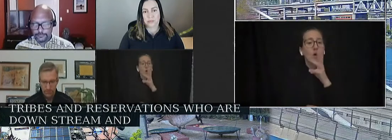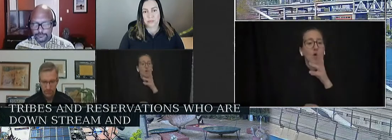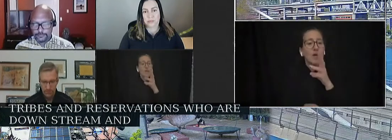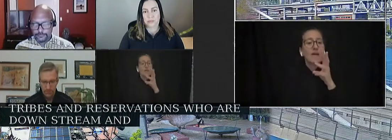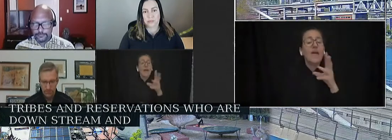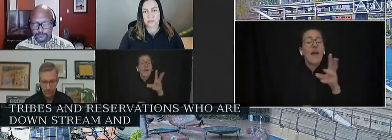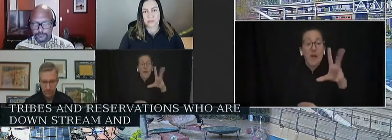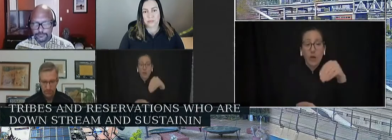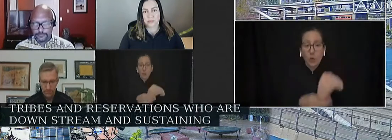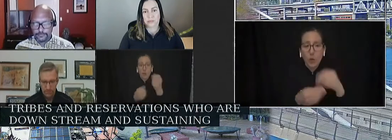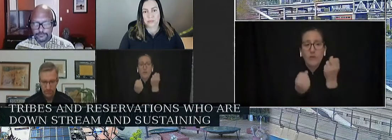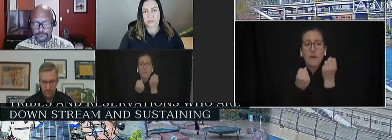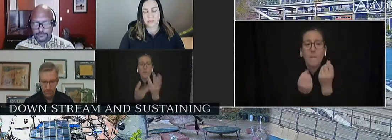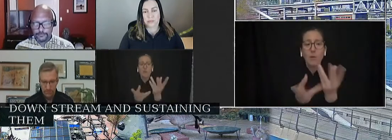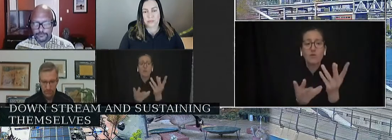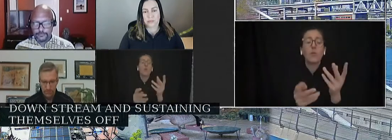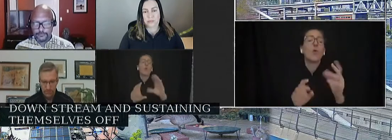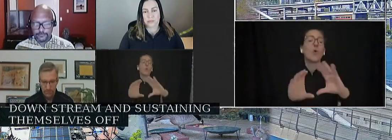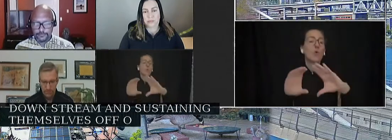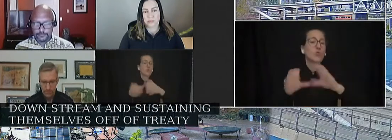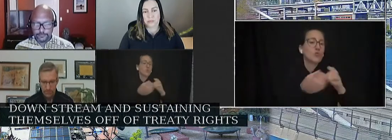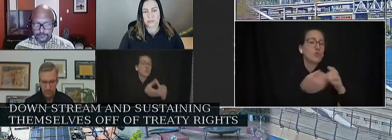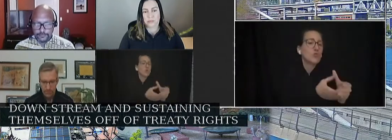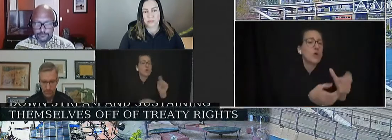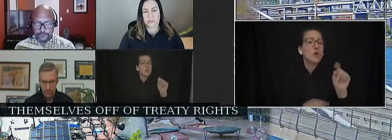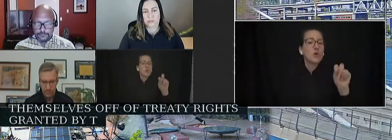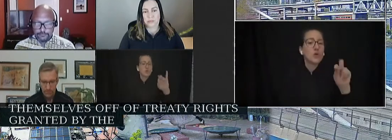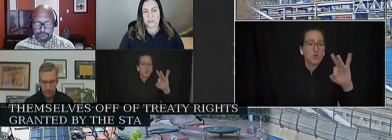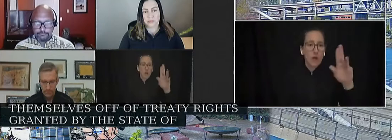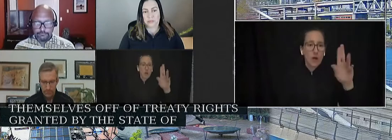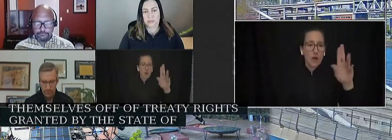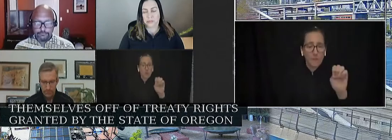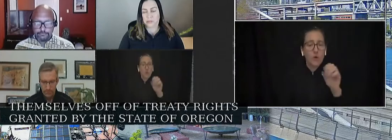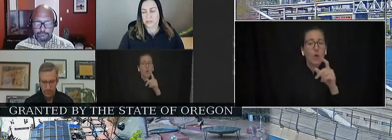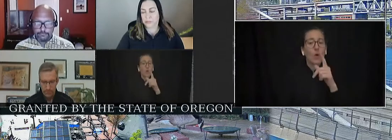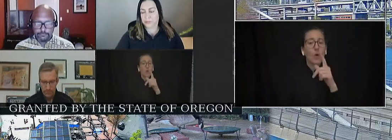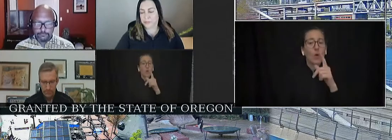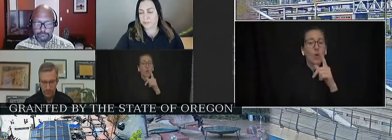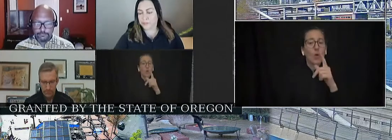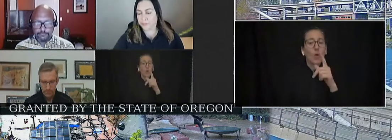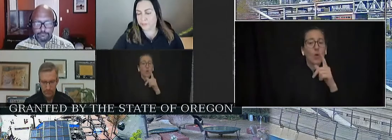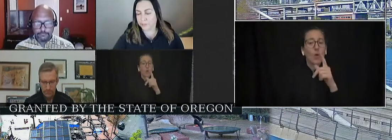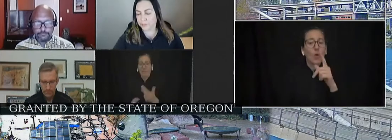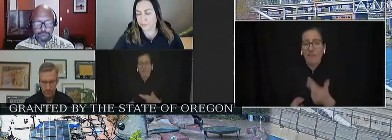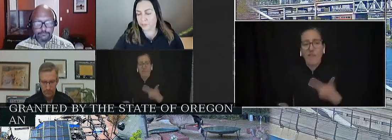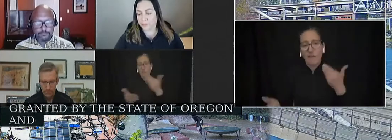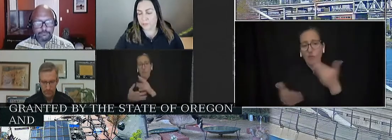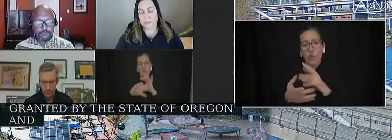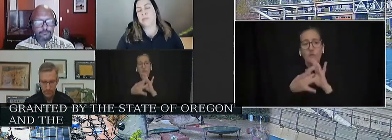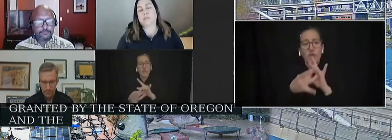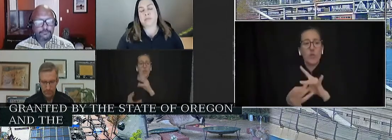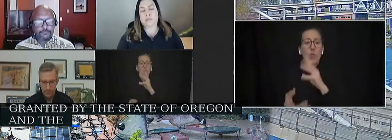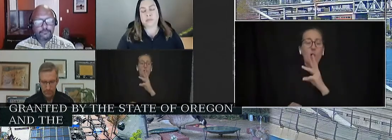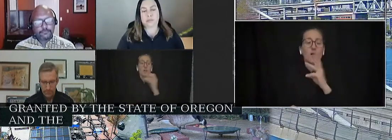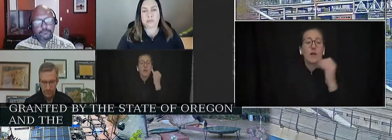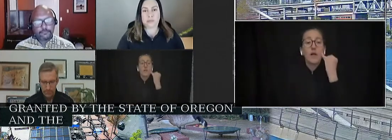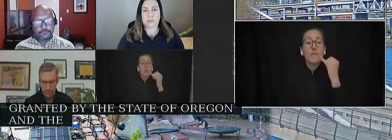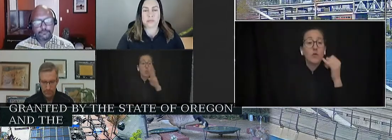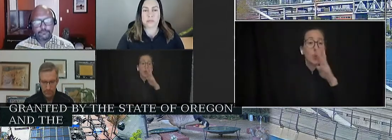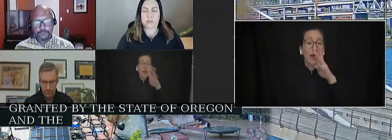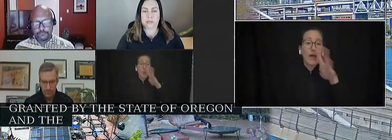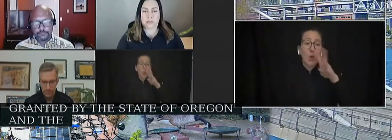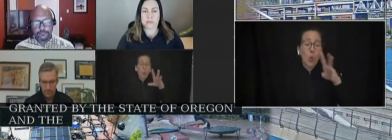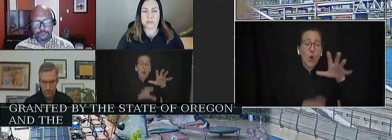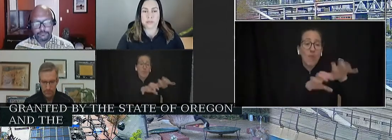off of treaty rights granted by the state of Oregon and the federal government. For the city of Oregon to ignore the tank yards